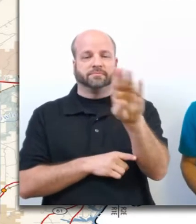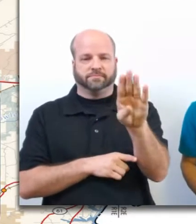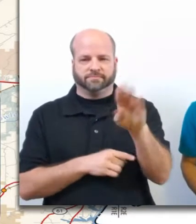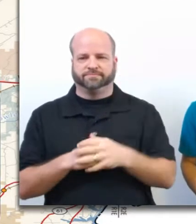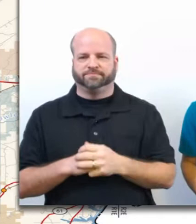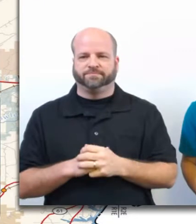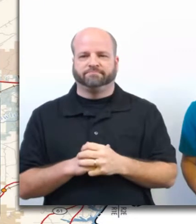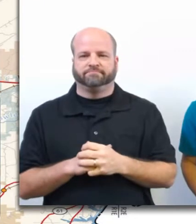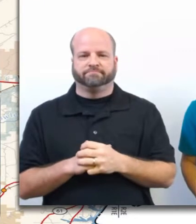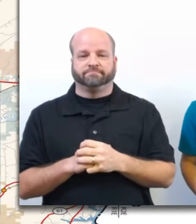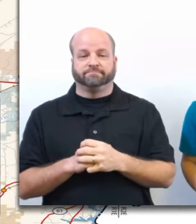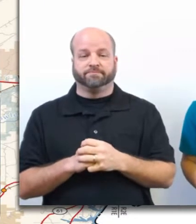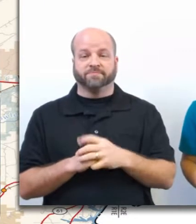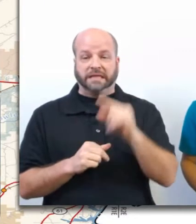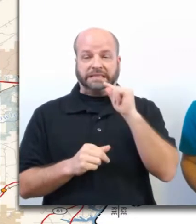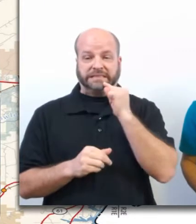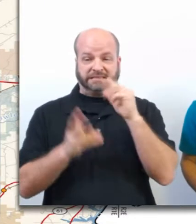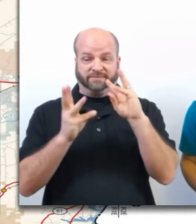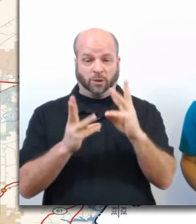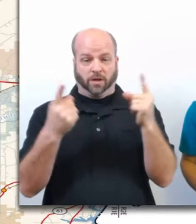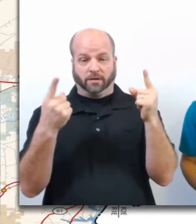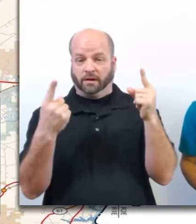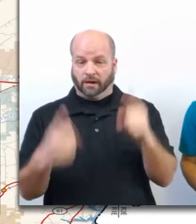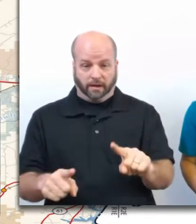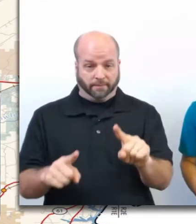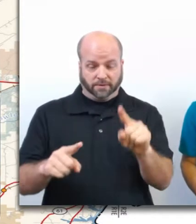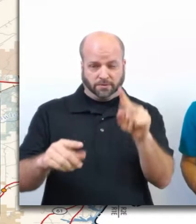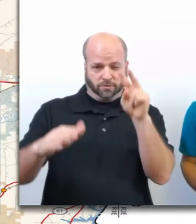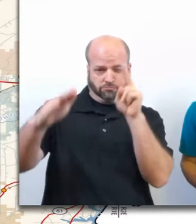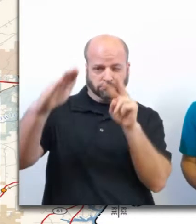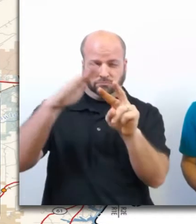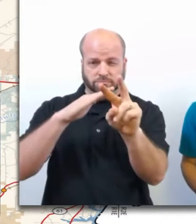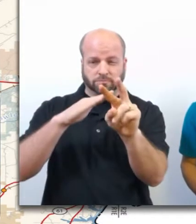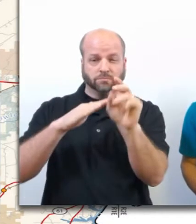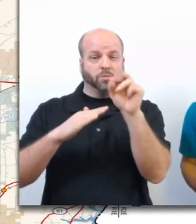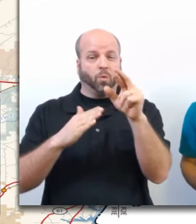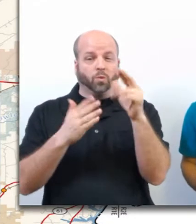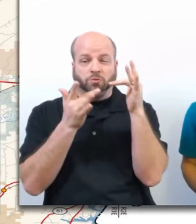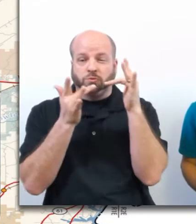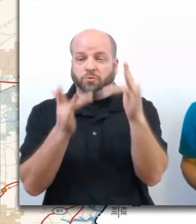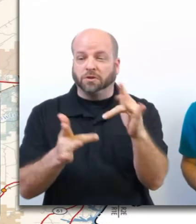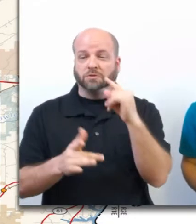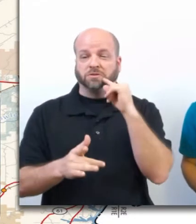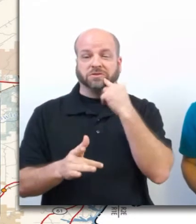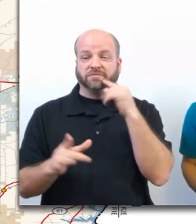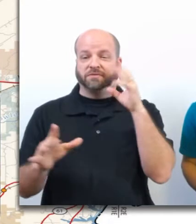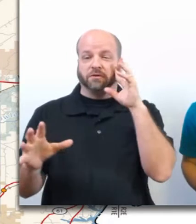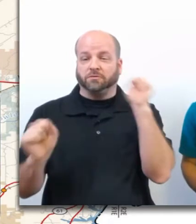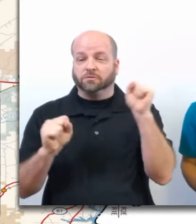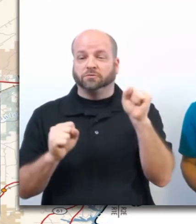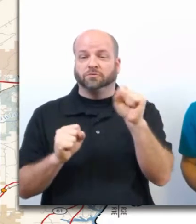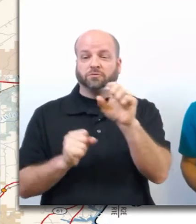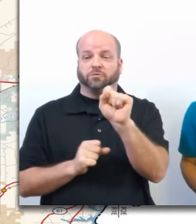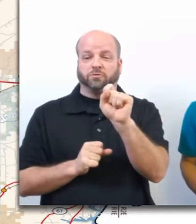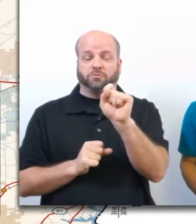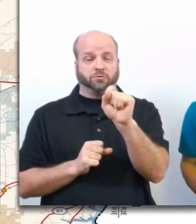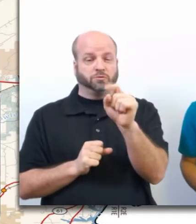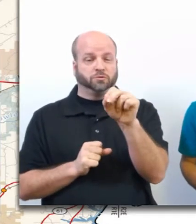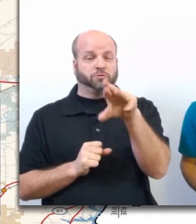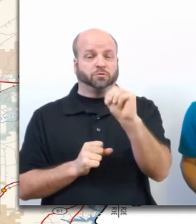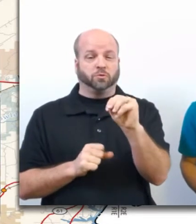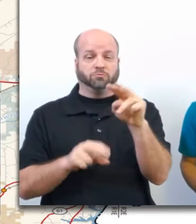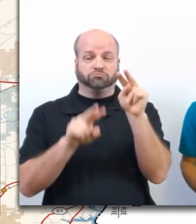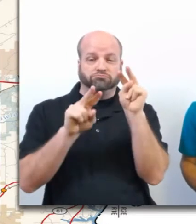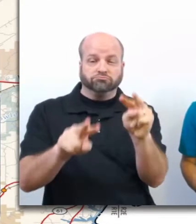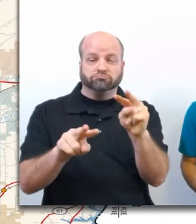and Blind. When severe weather is in the forecast, or when a tornado or severe thunderstorm watch or warning is issued, are you